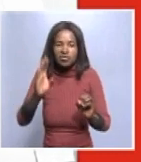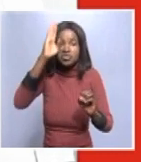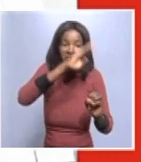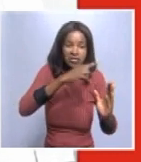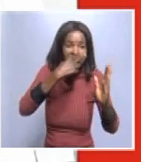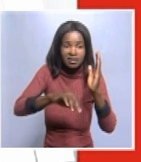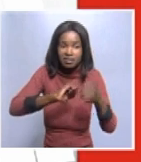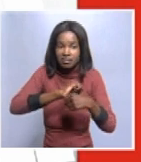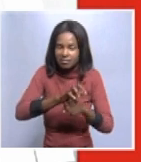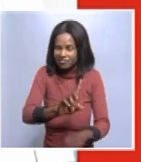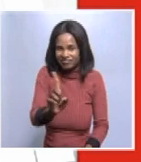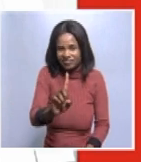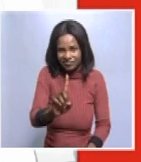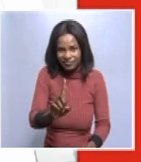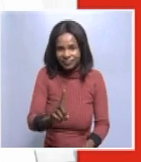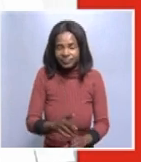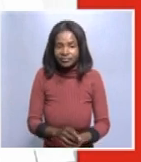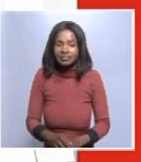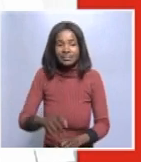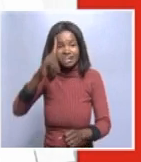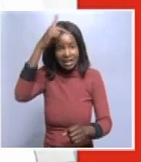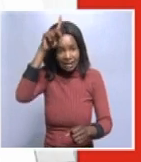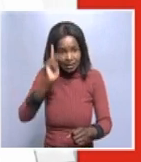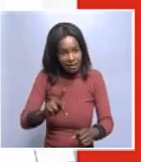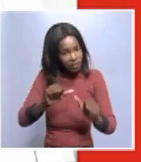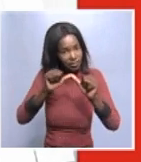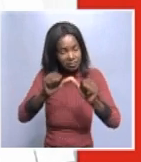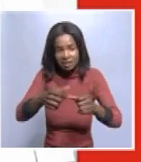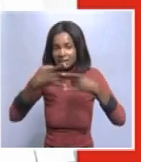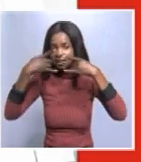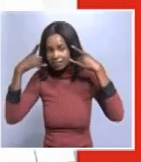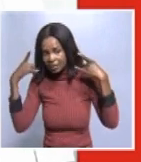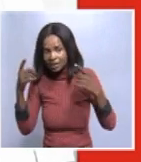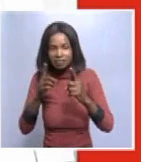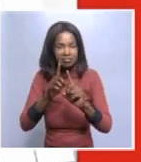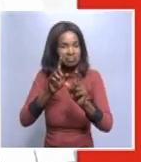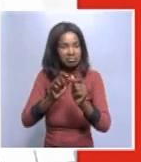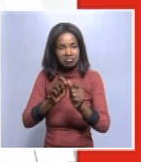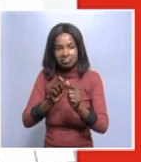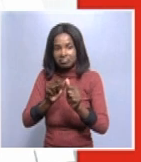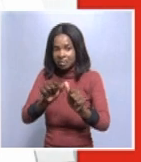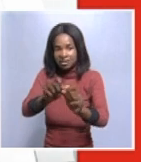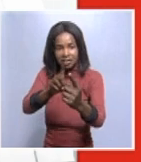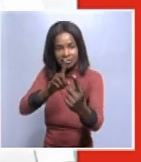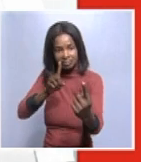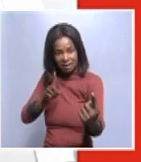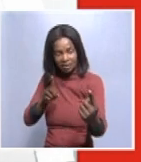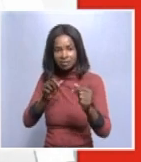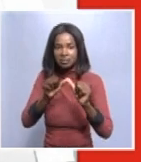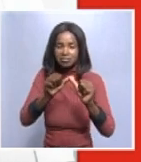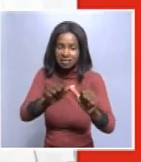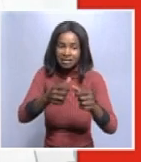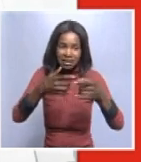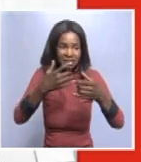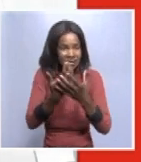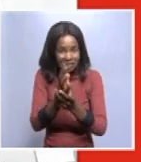this invisible enemy. We should exercise more self-restraint and adoptive behavior that